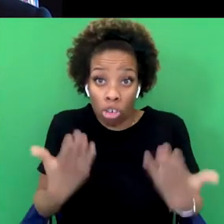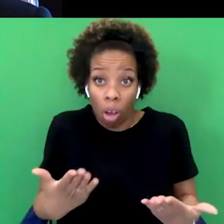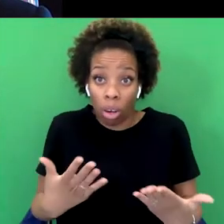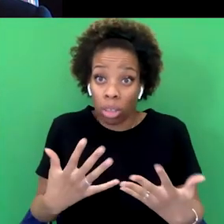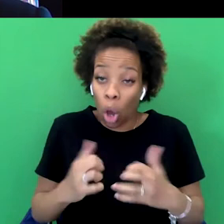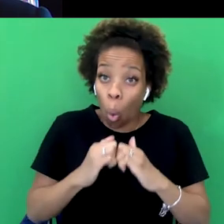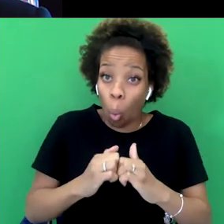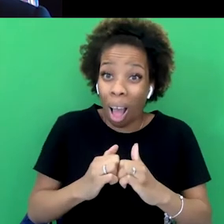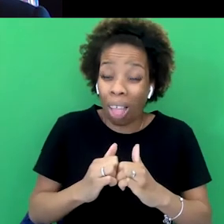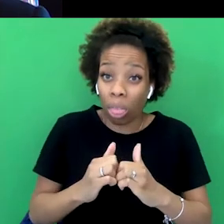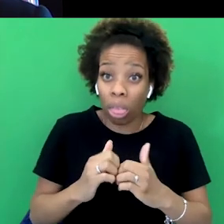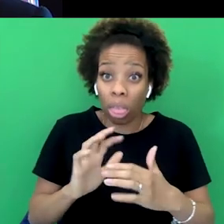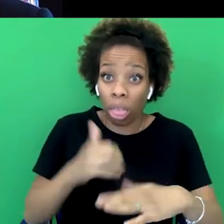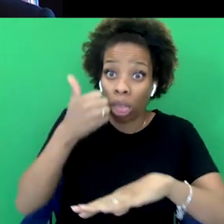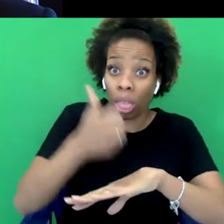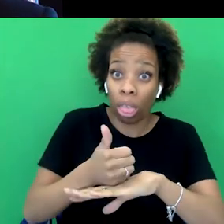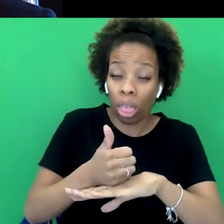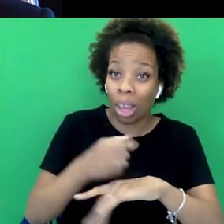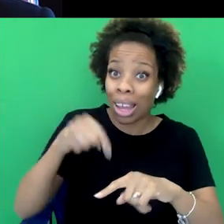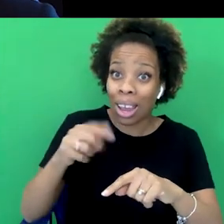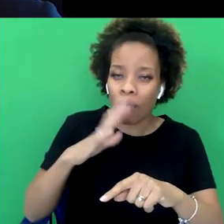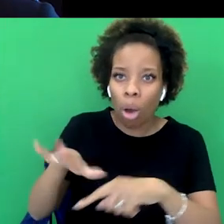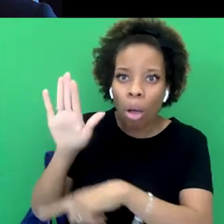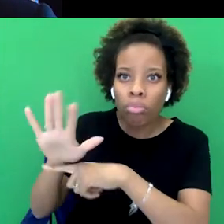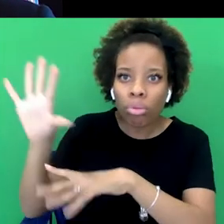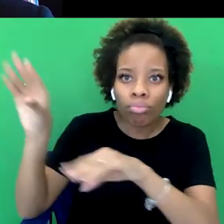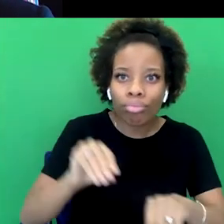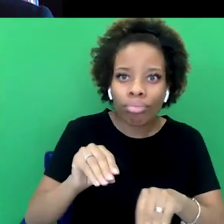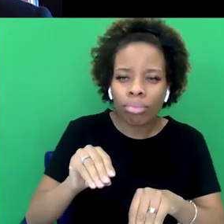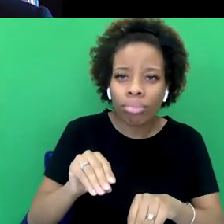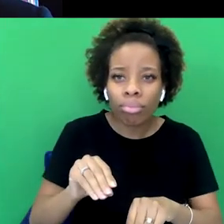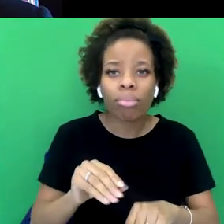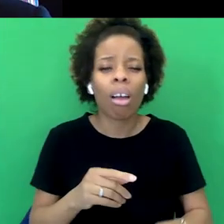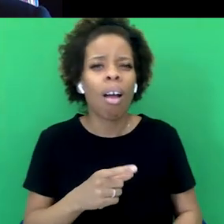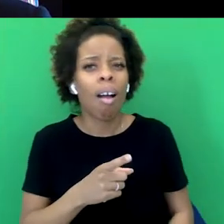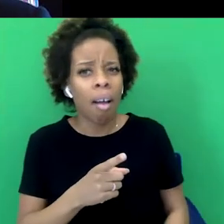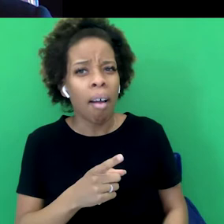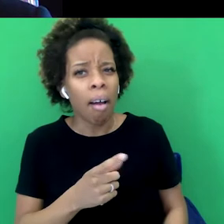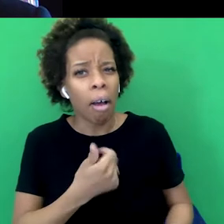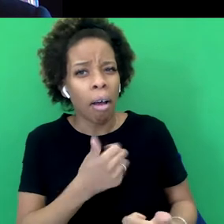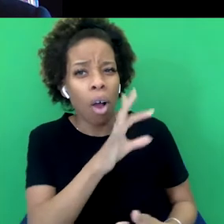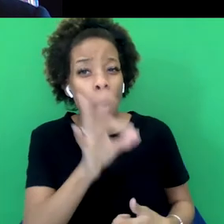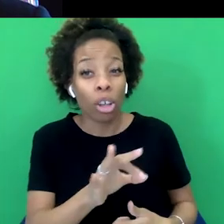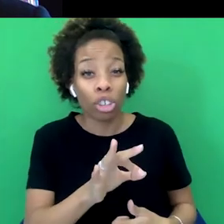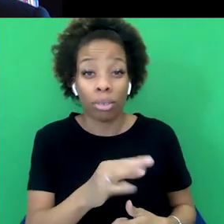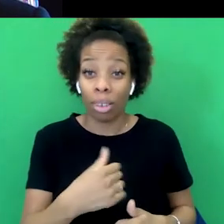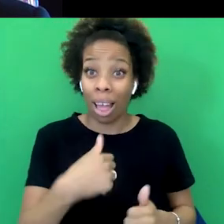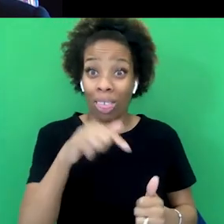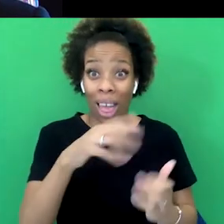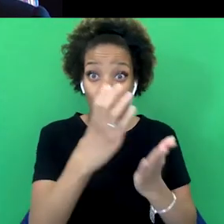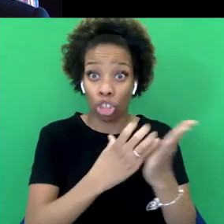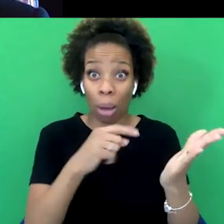in Elmahaya? I'm glad you asked that question, because people don't. And it was the, it was the chapter that most did my head in, because it